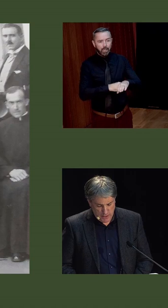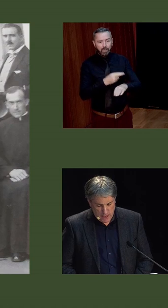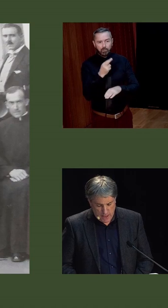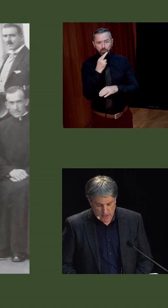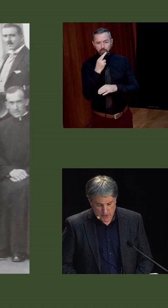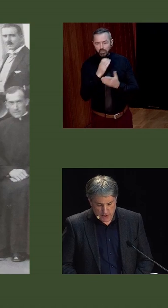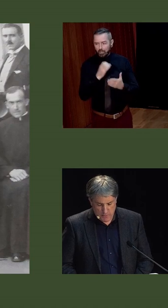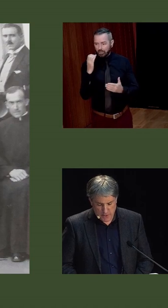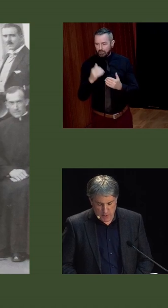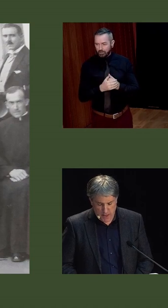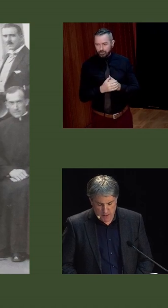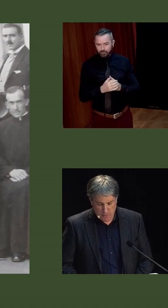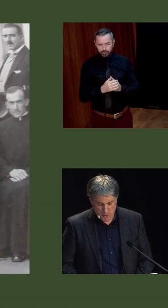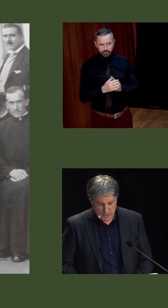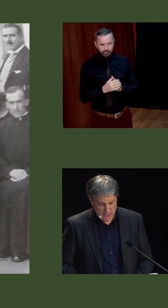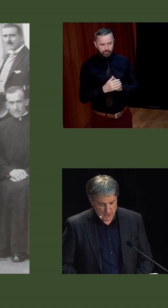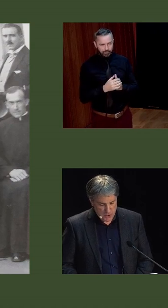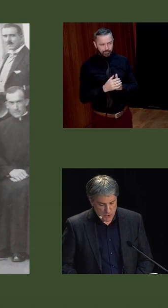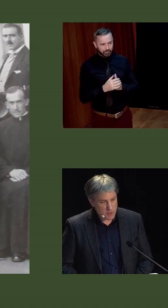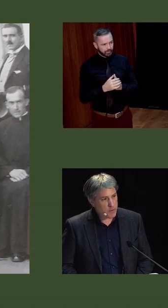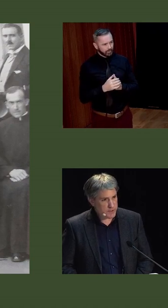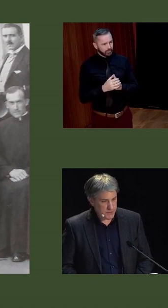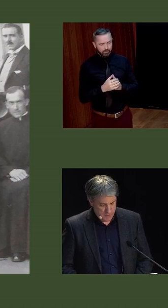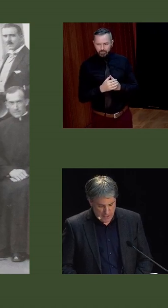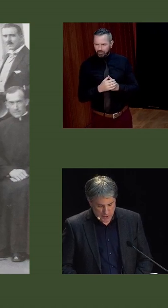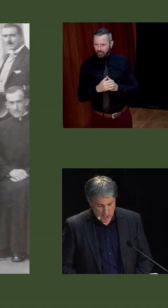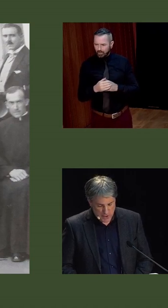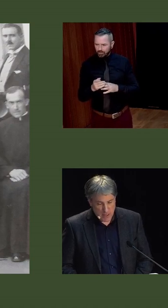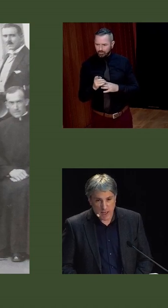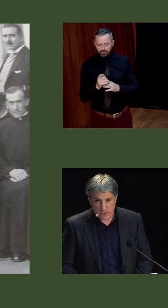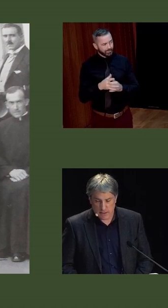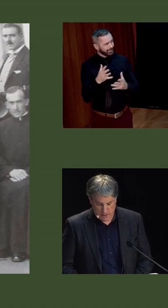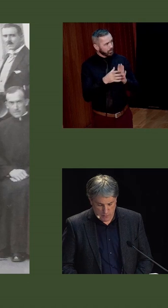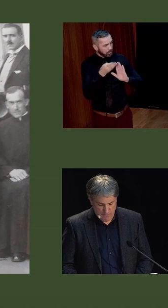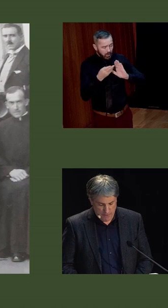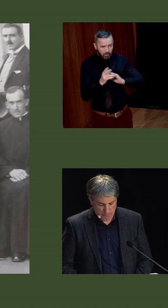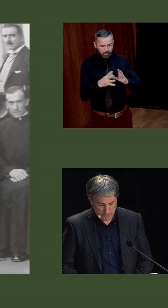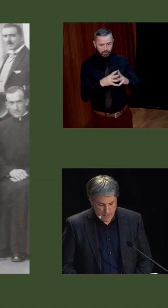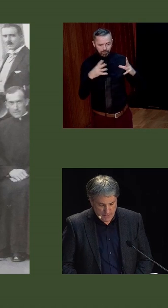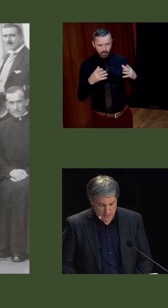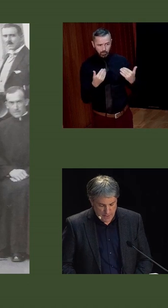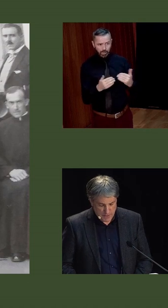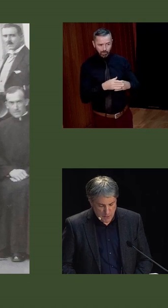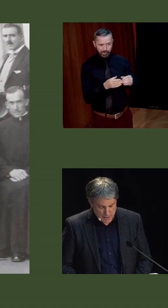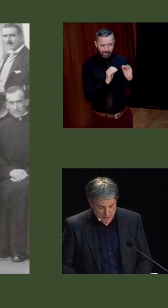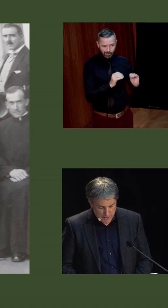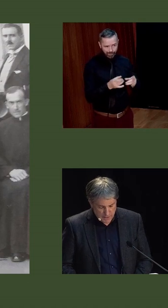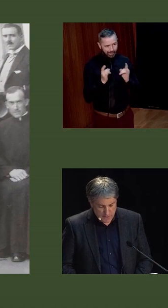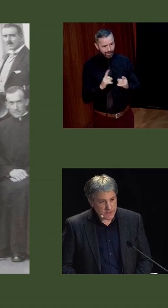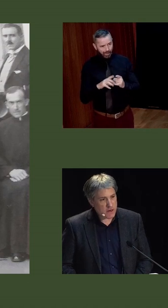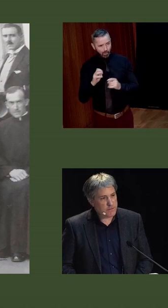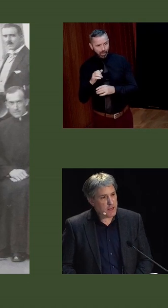19th century, the church built up an imposing institutional presence in education, health and welfare. In the